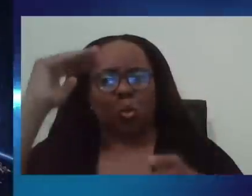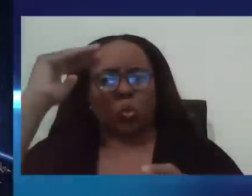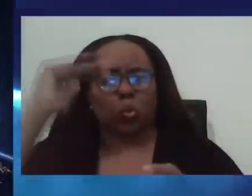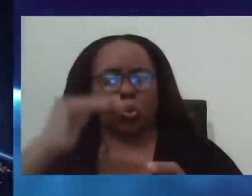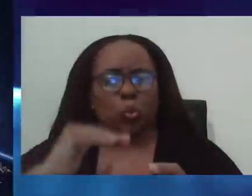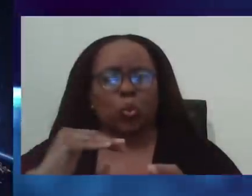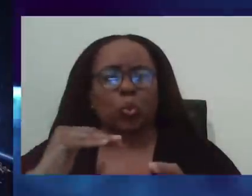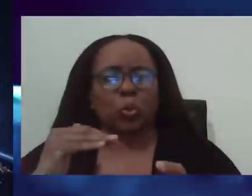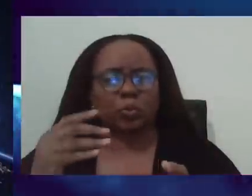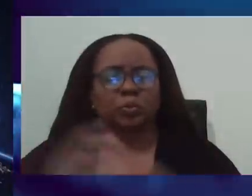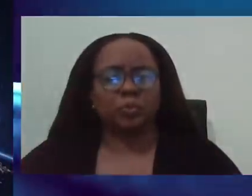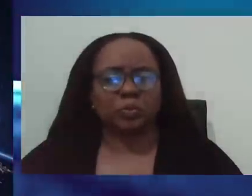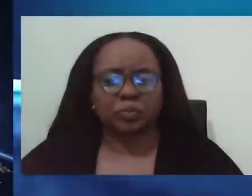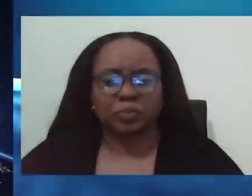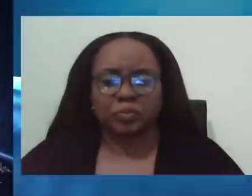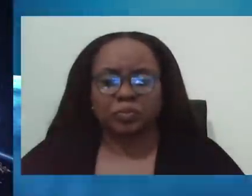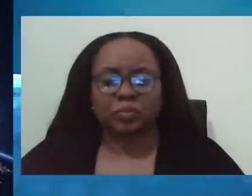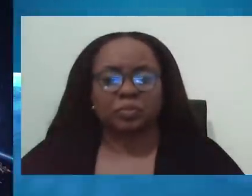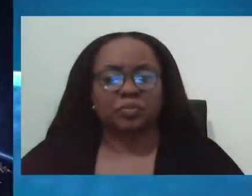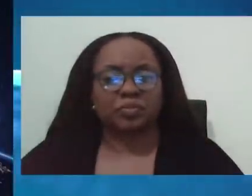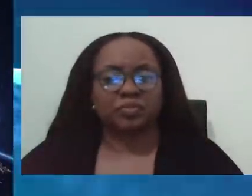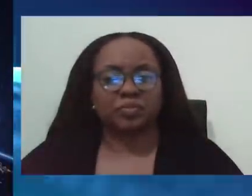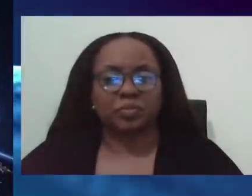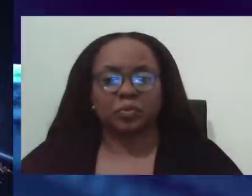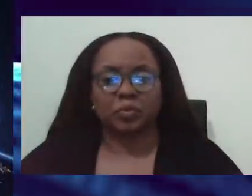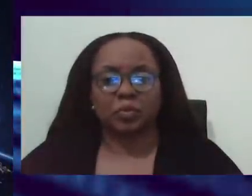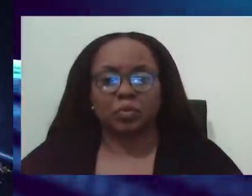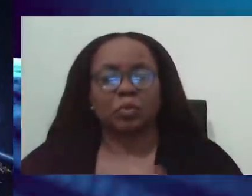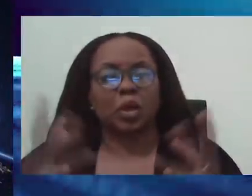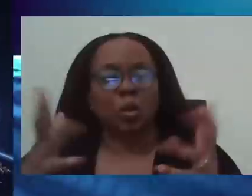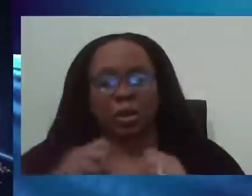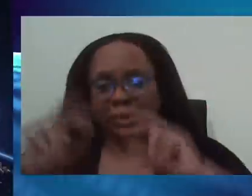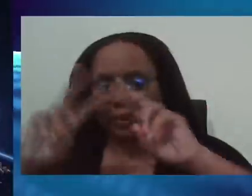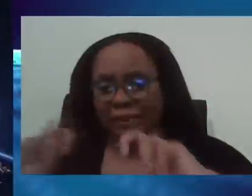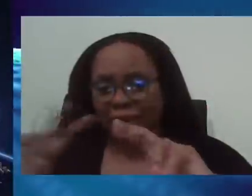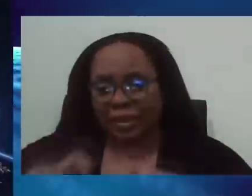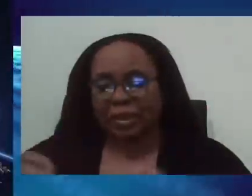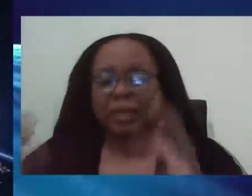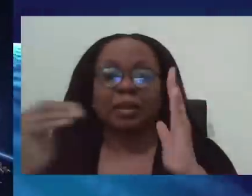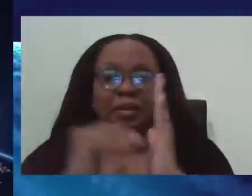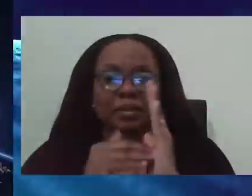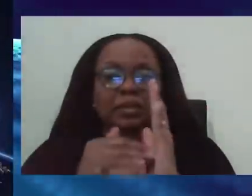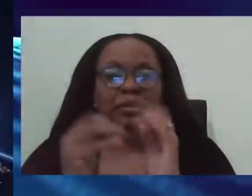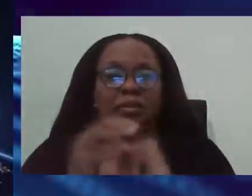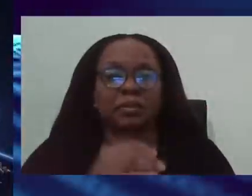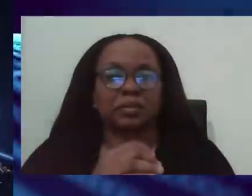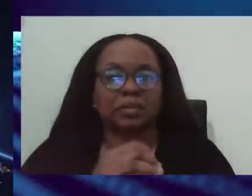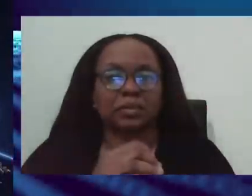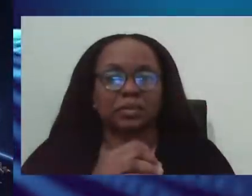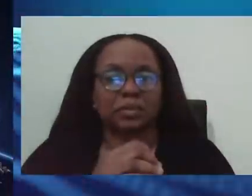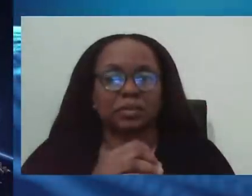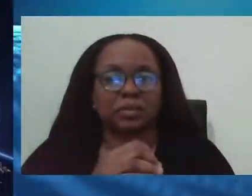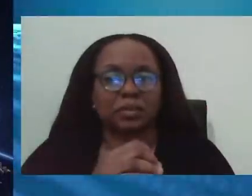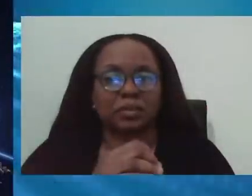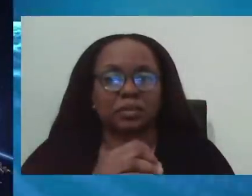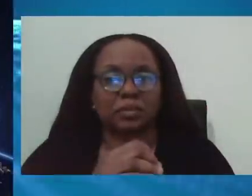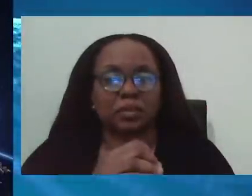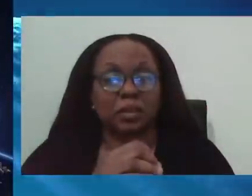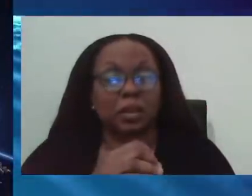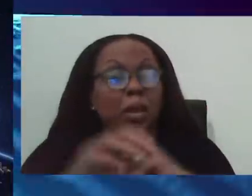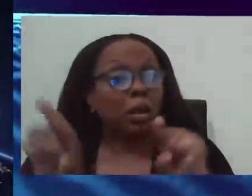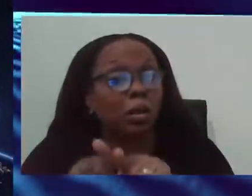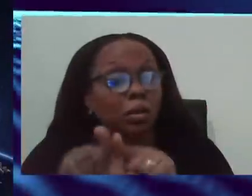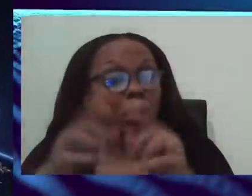And so we want to reassess them and get them the requisite care. I also know that there are a lot of persons who are also very scared